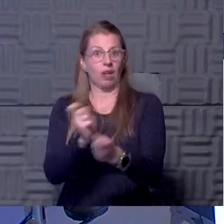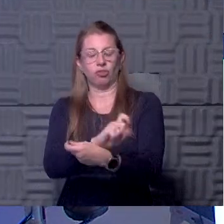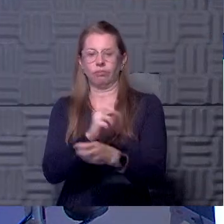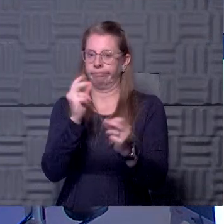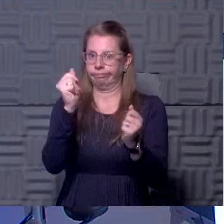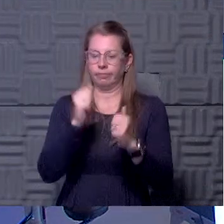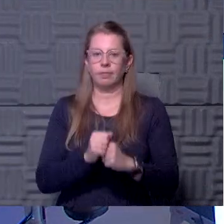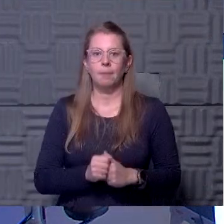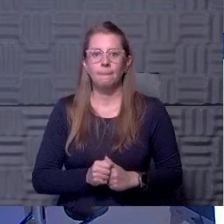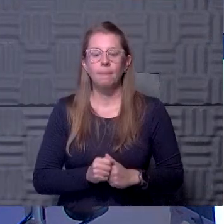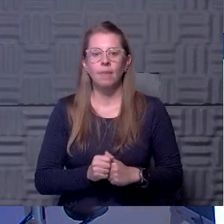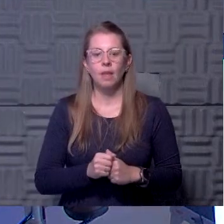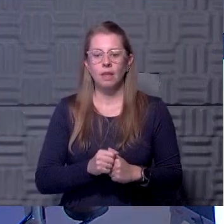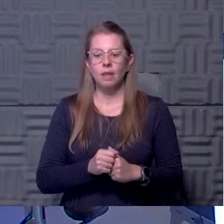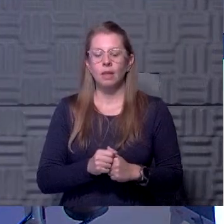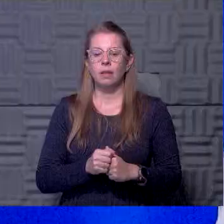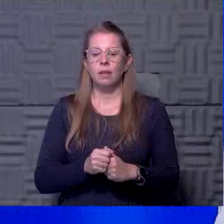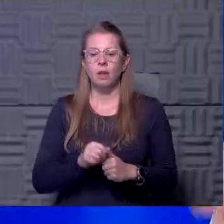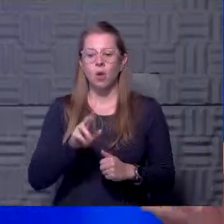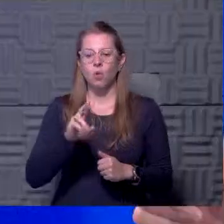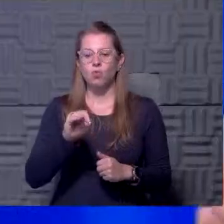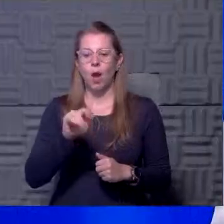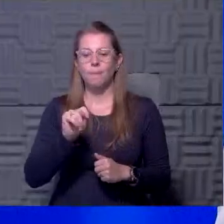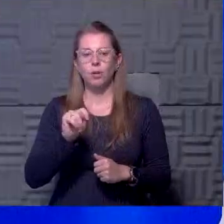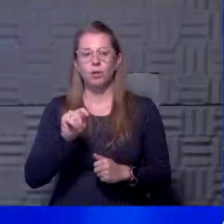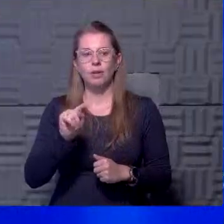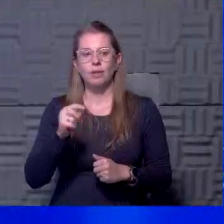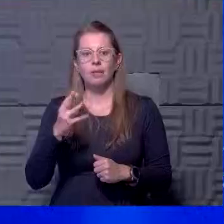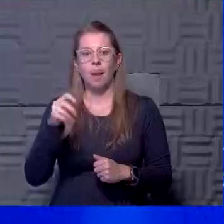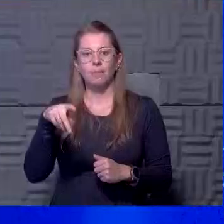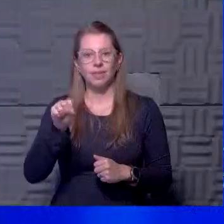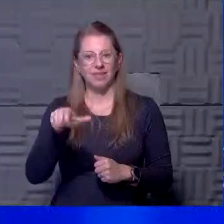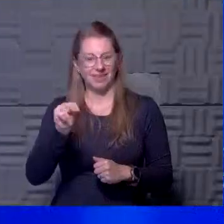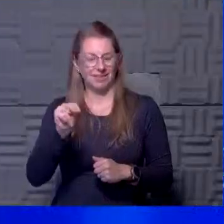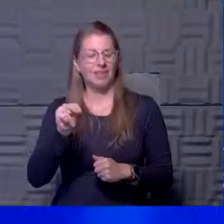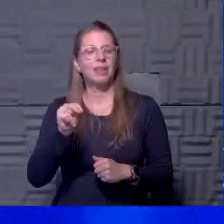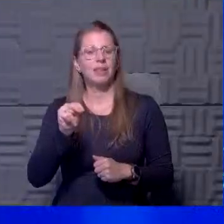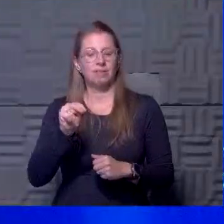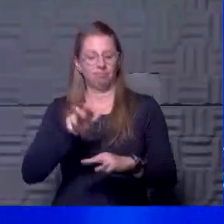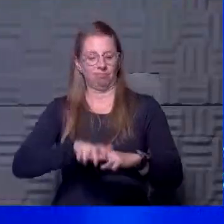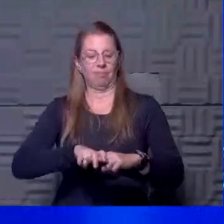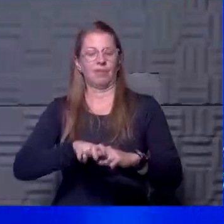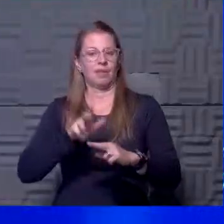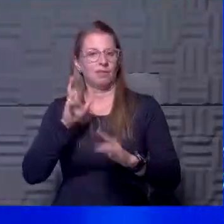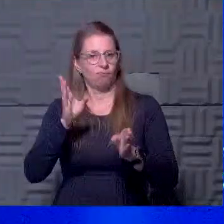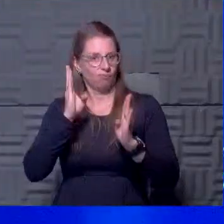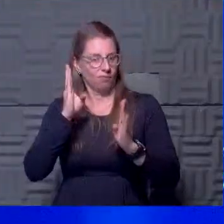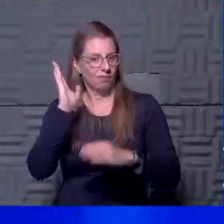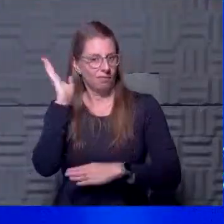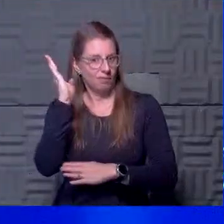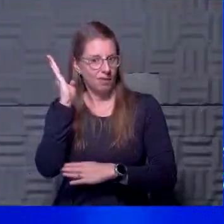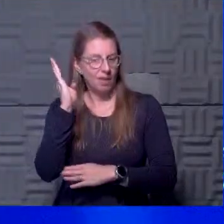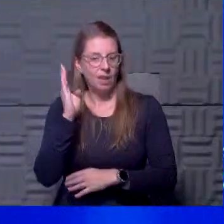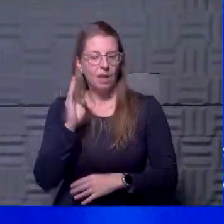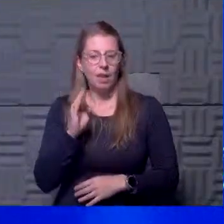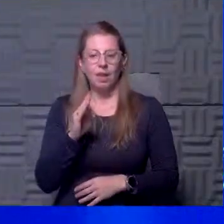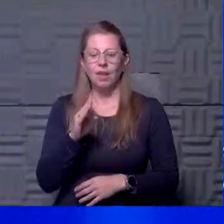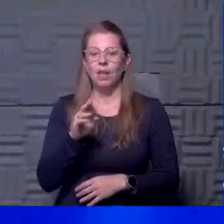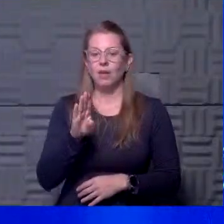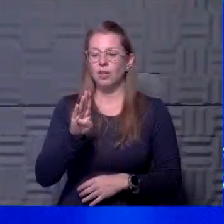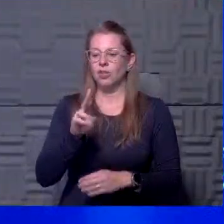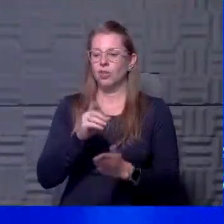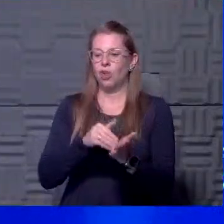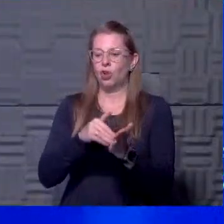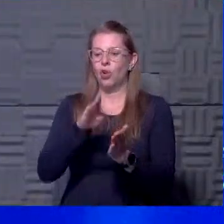when she was here with us on Saturday, Dr. Tom or Robert Thompson was there, and I were both there, but she said that the United States is doing 70%